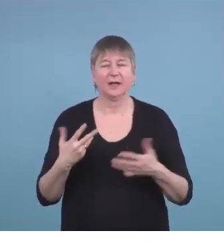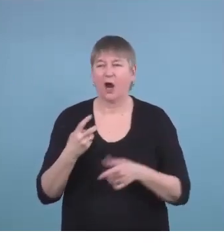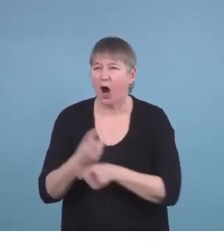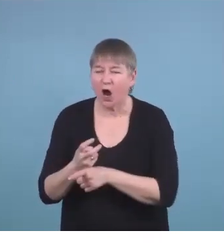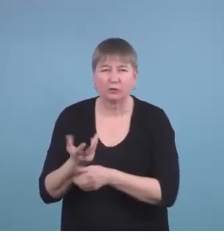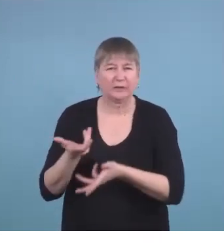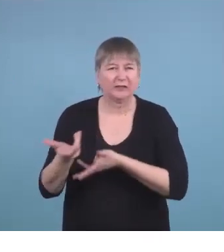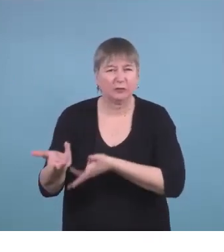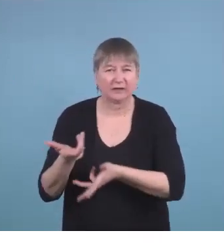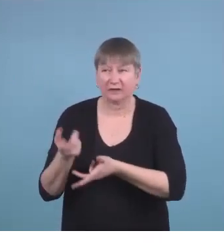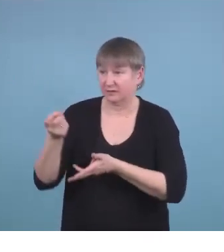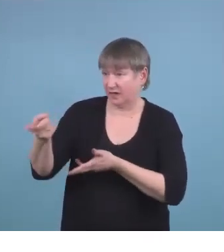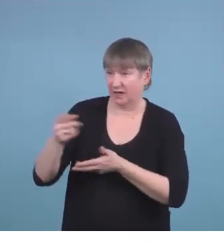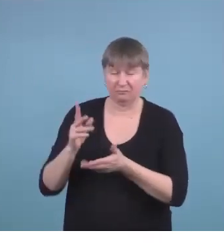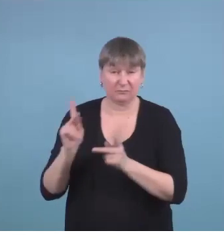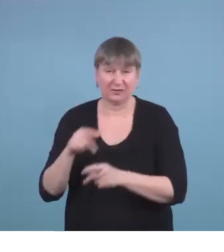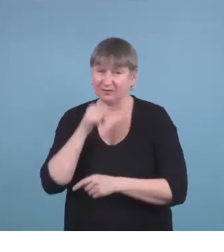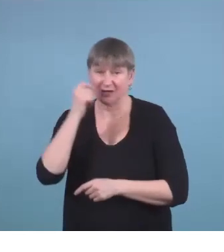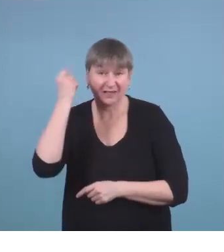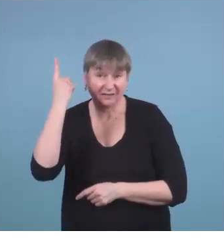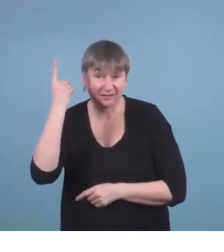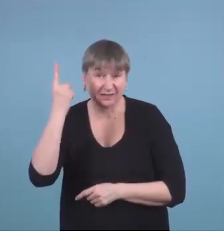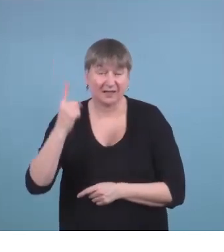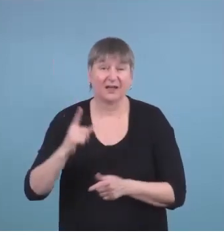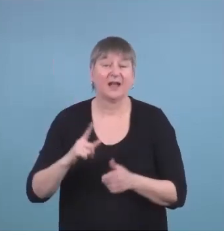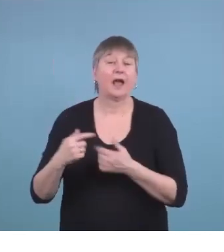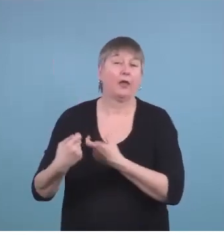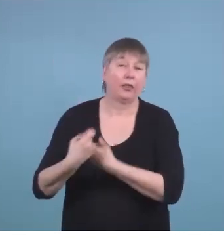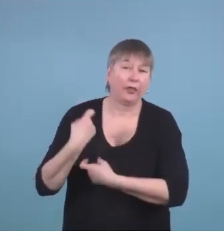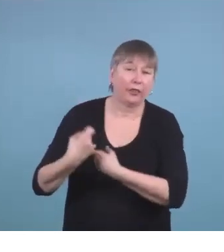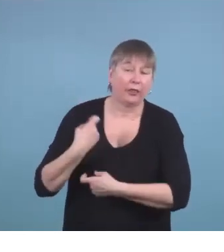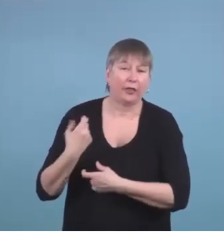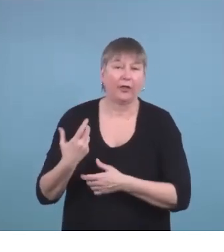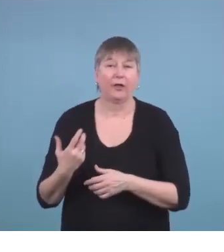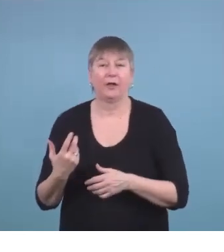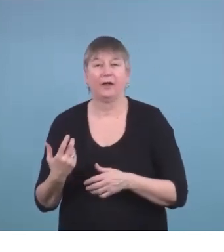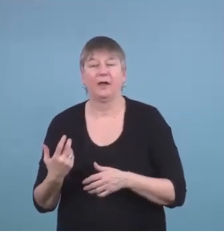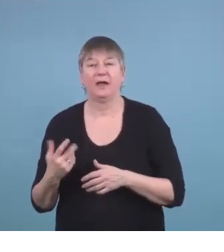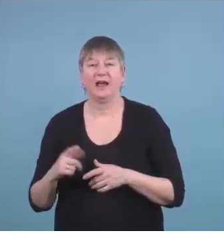somebody who doesn't get it and they make fun of me not really being a hearing person